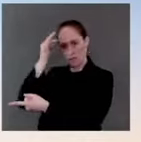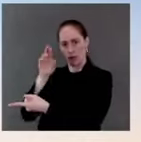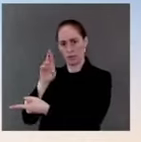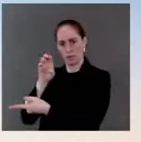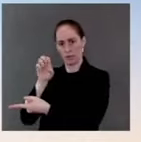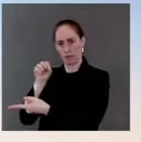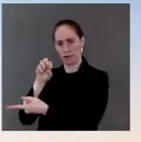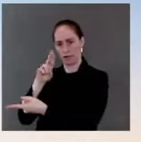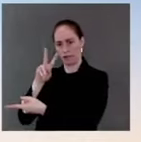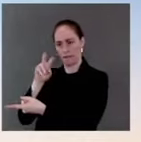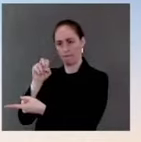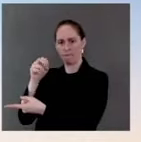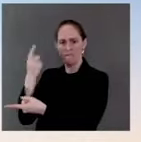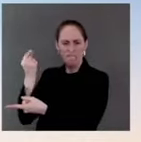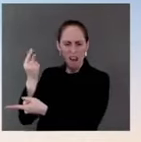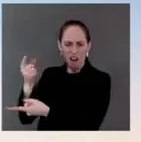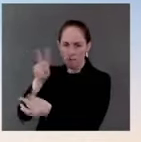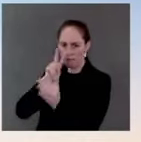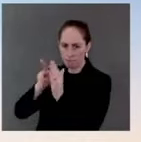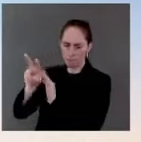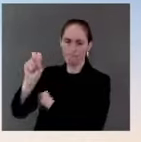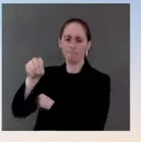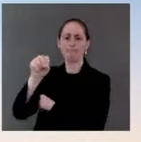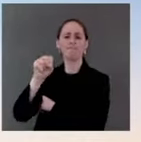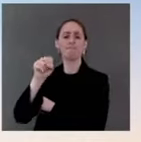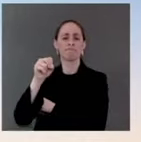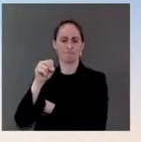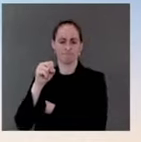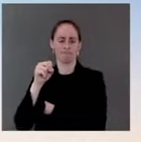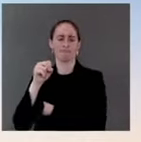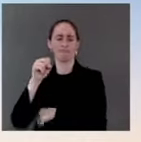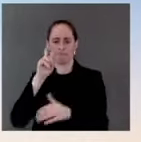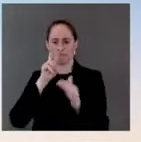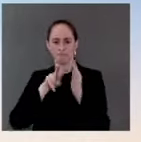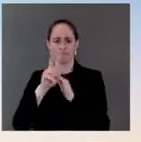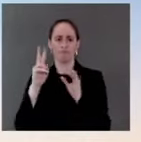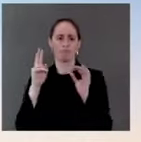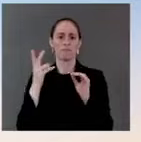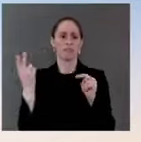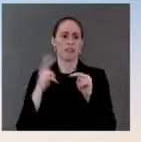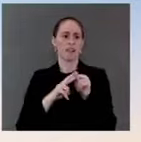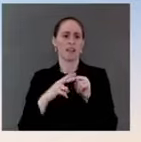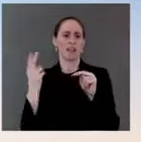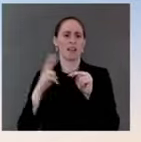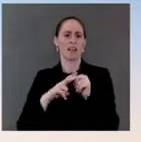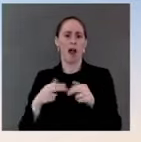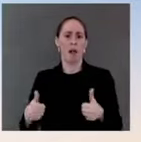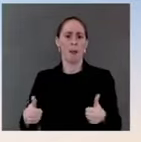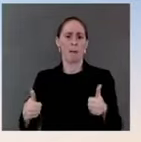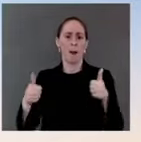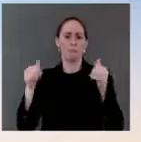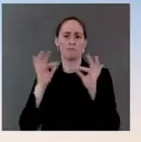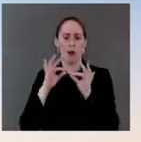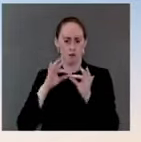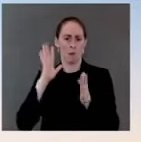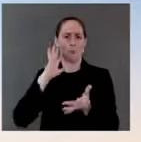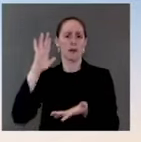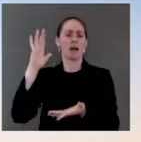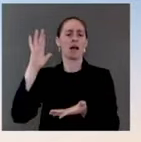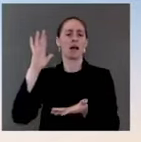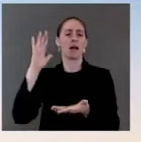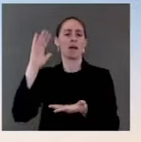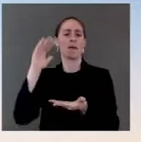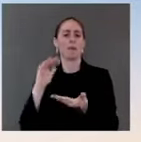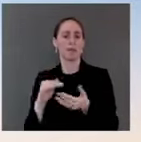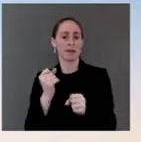next year. So we would really defer to them, as would the President. I think I have not obviously had a chance to speak to him, post his